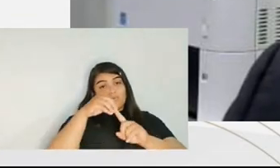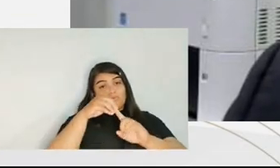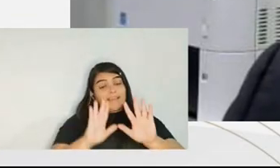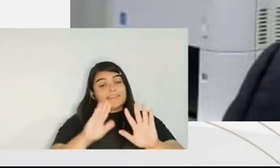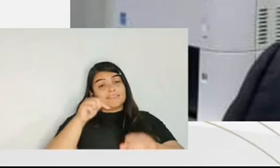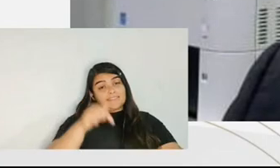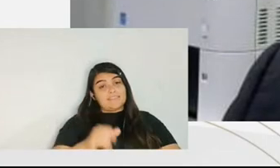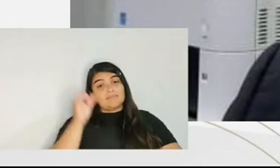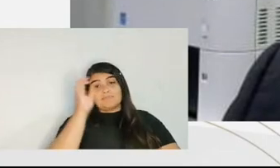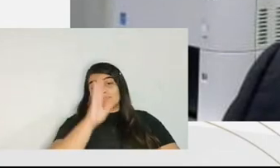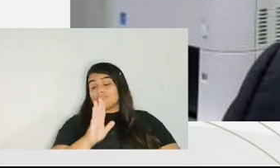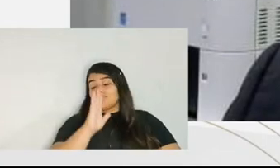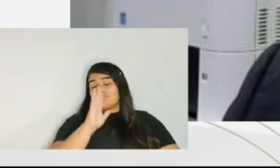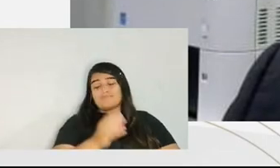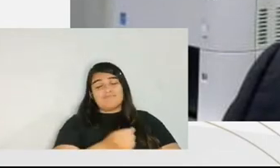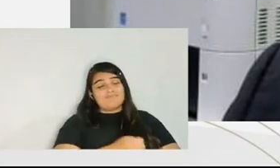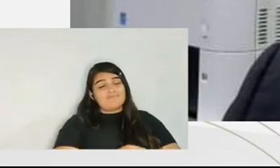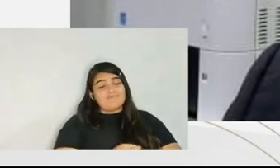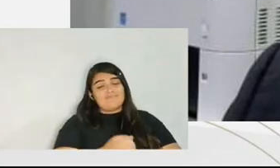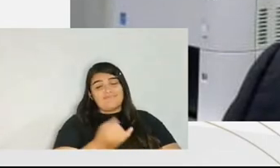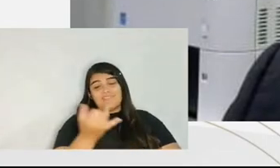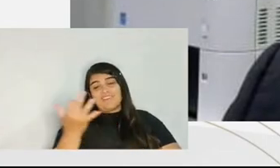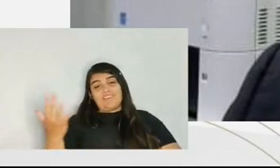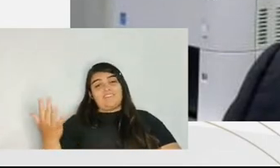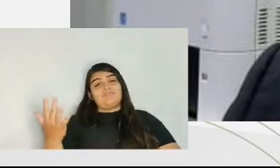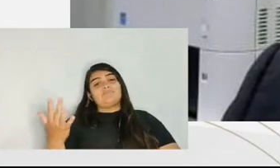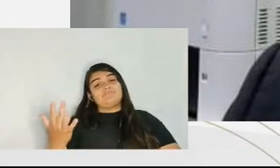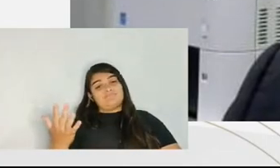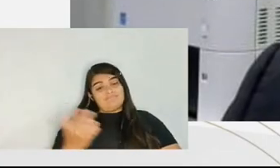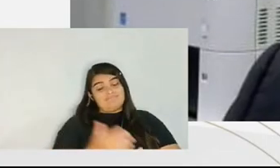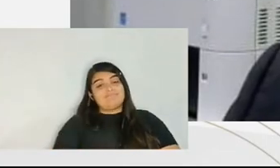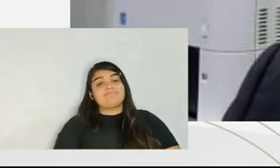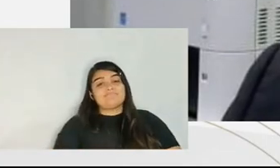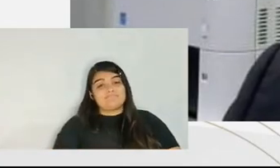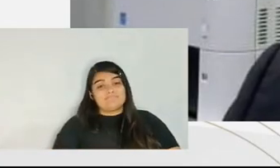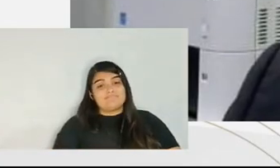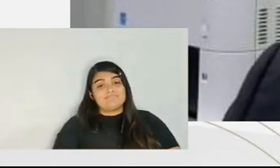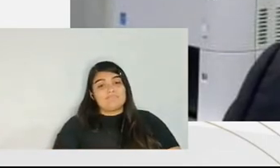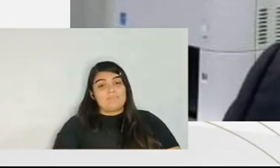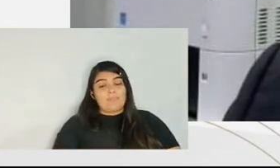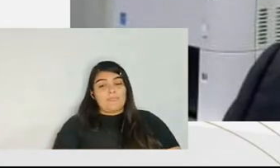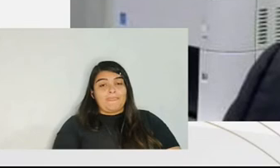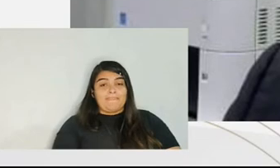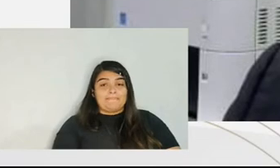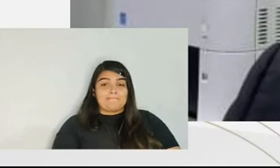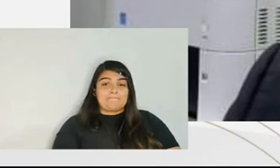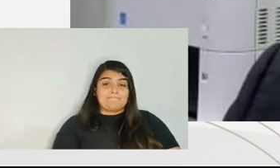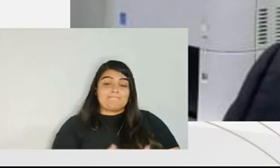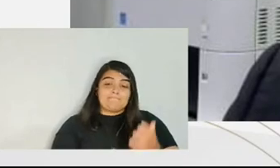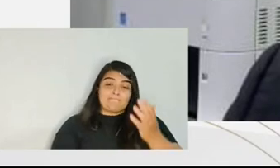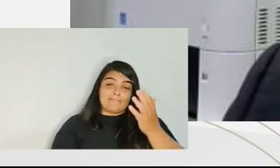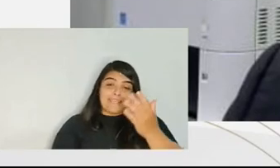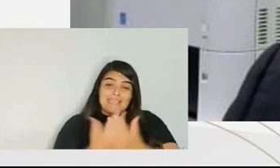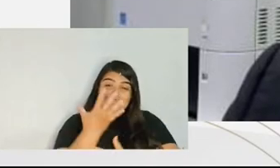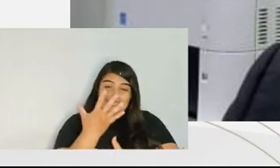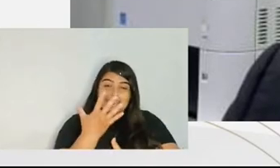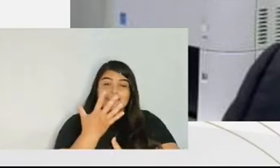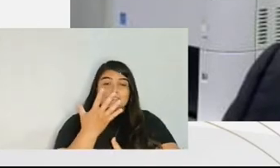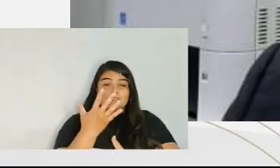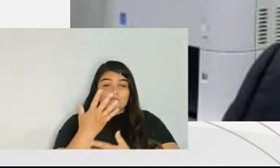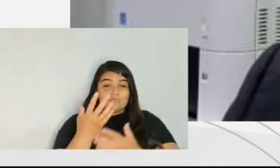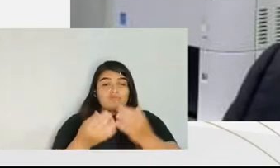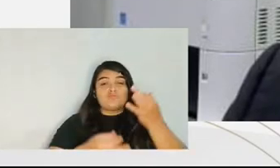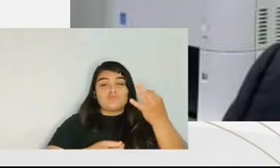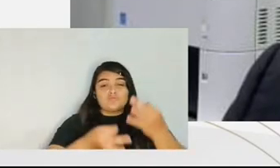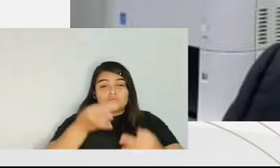And truly, since the creation of